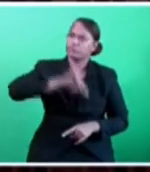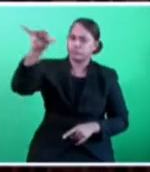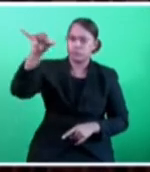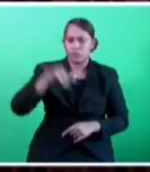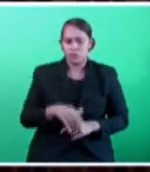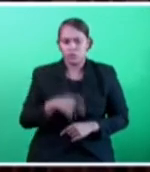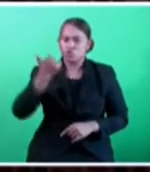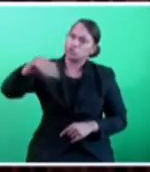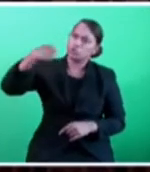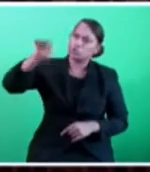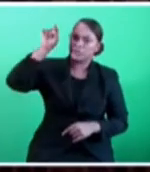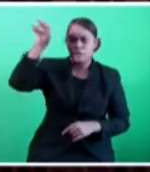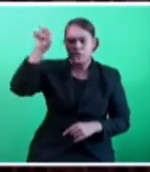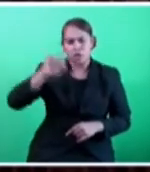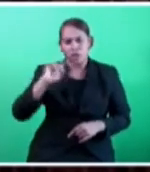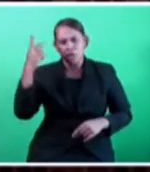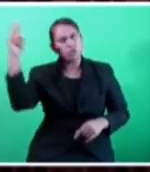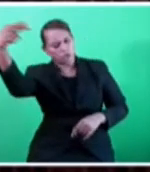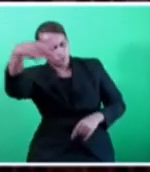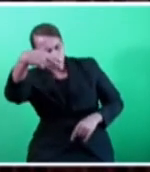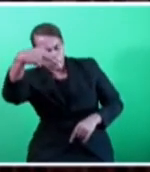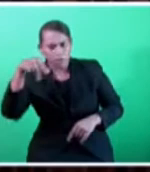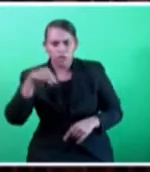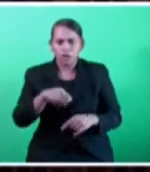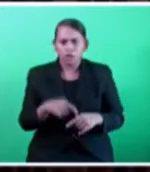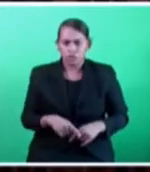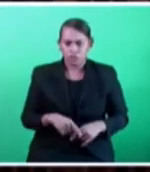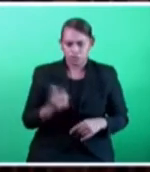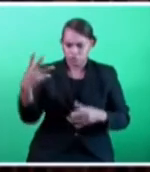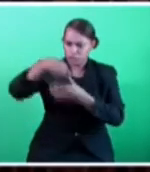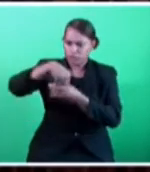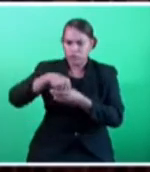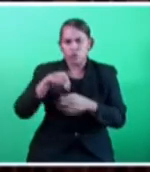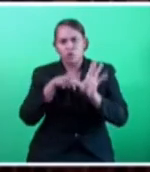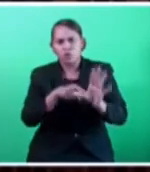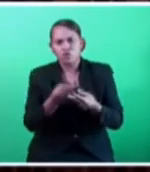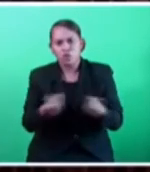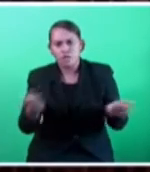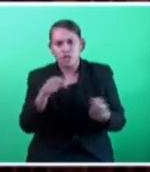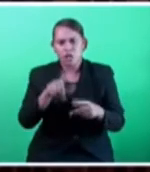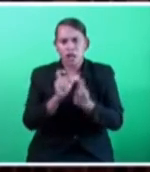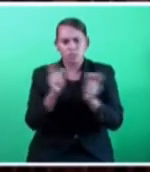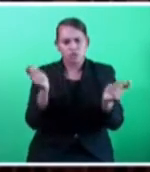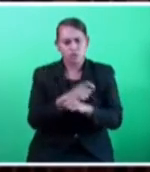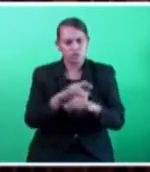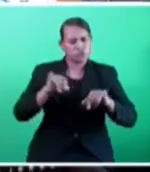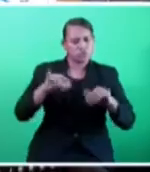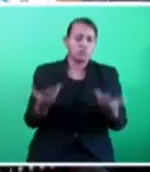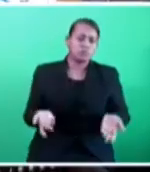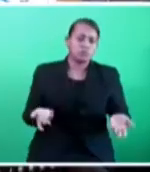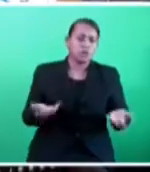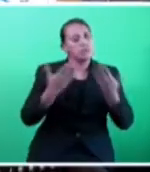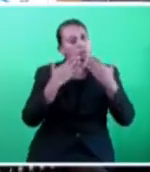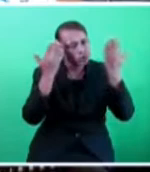used, as to be seen by this government that we are engaging youths in mitigation climate change impacts? Thank you, Honourable Speaker.